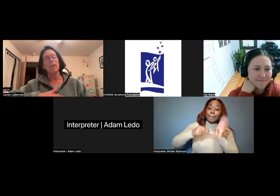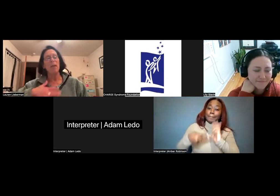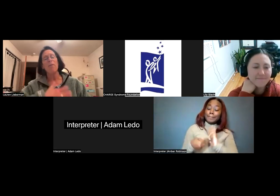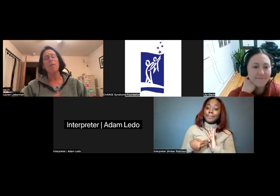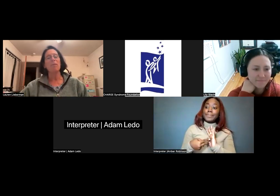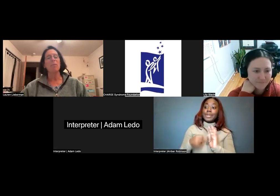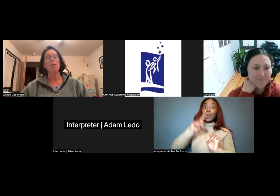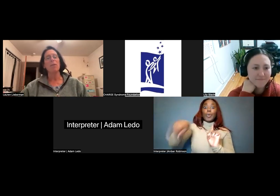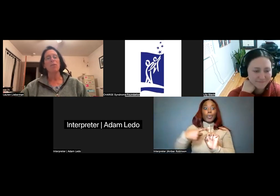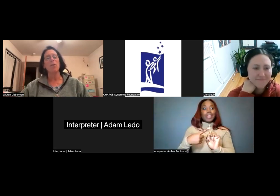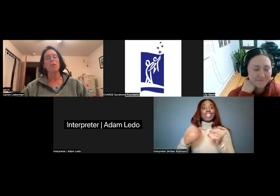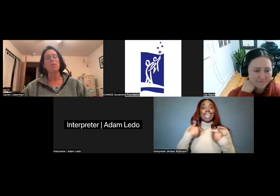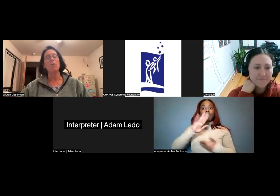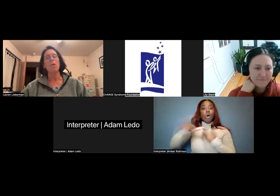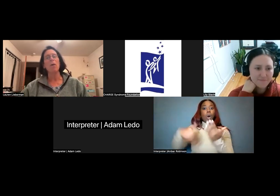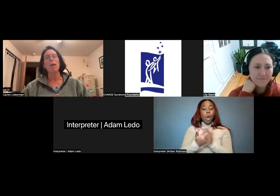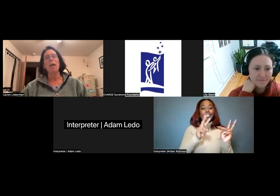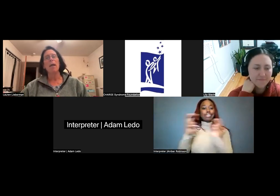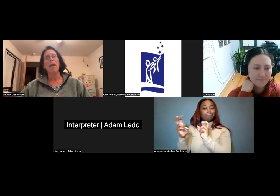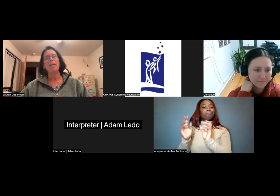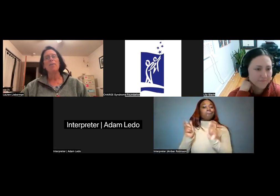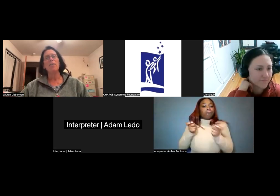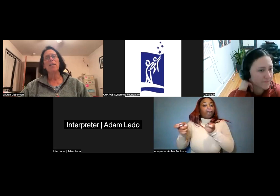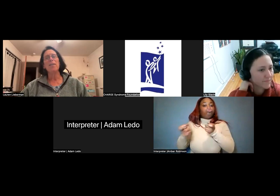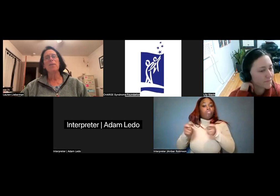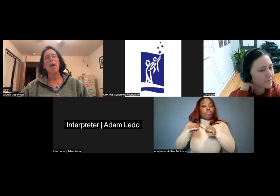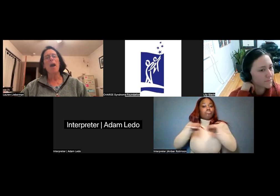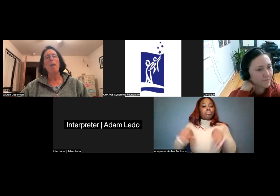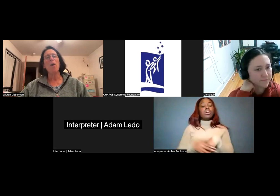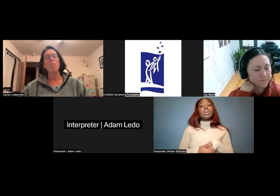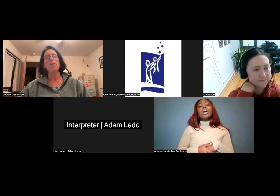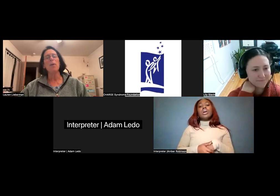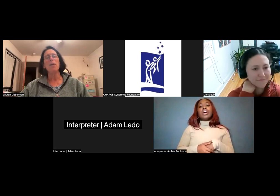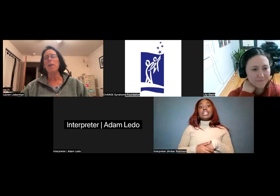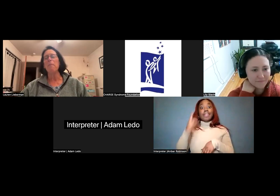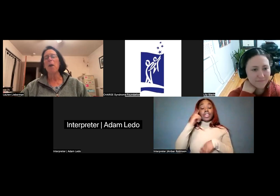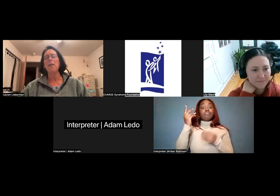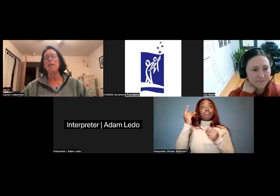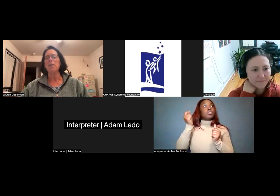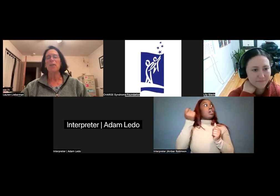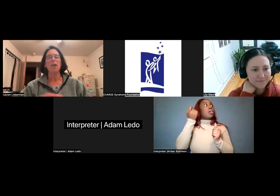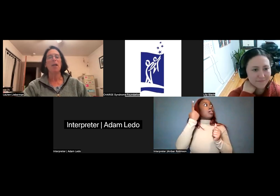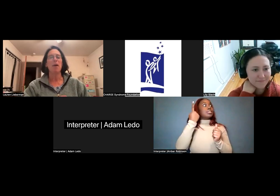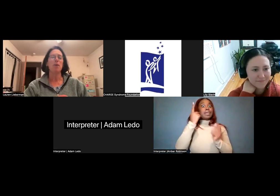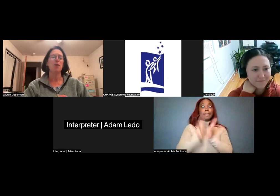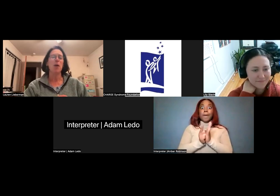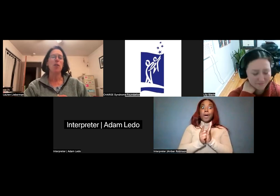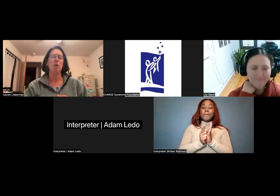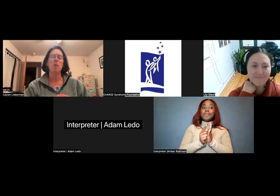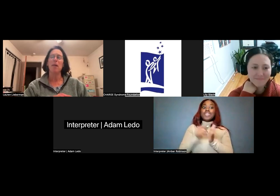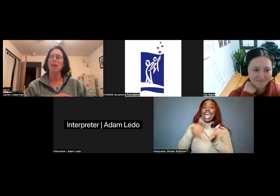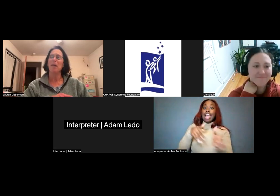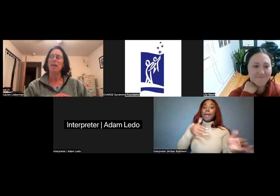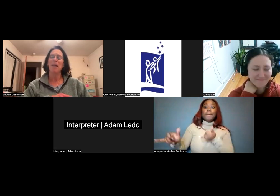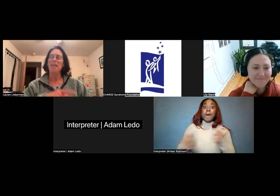get all the their medical issues under control. And I just think it's there's aha moments when they're at a party and they start talking about their child